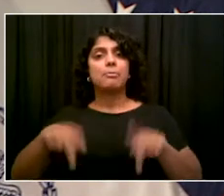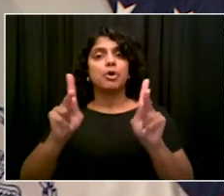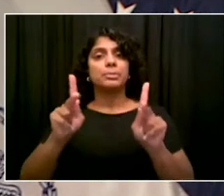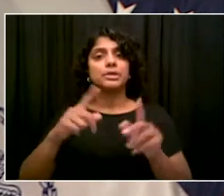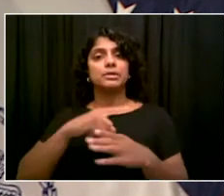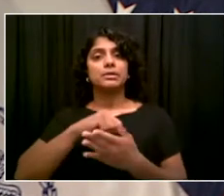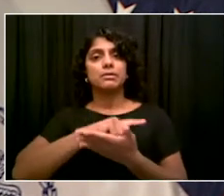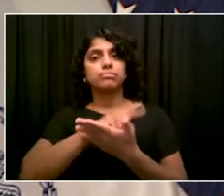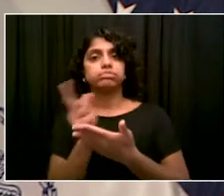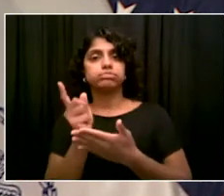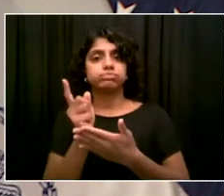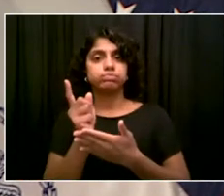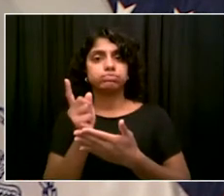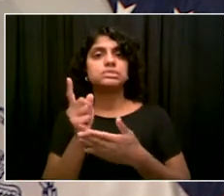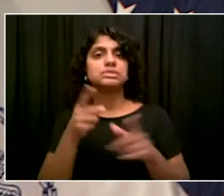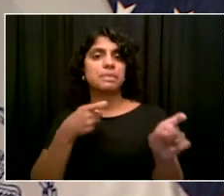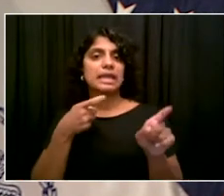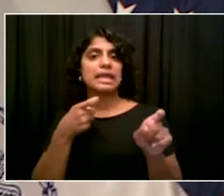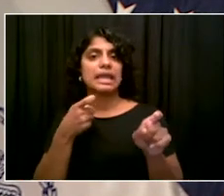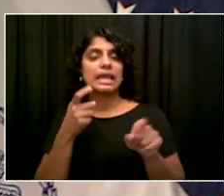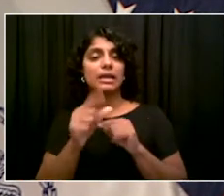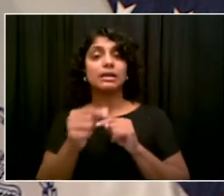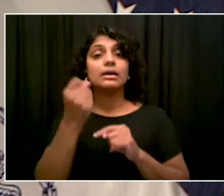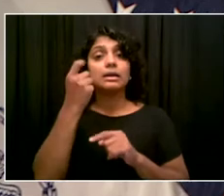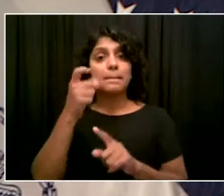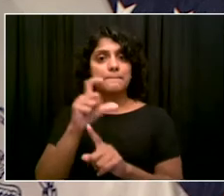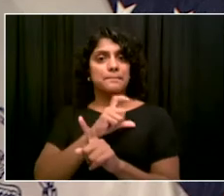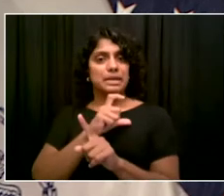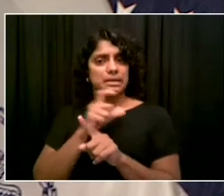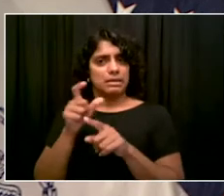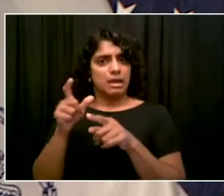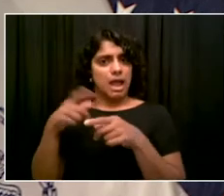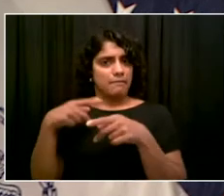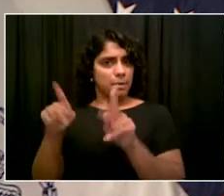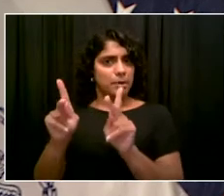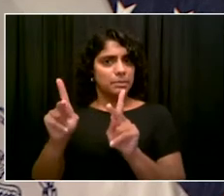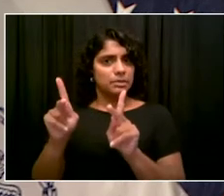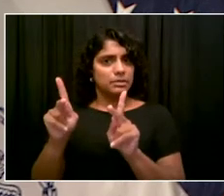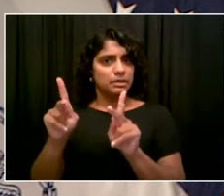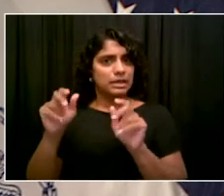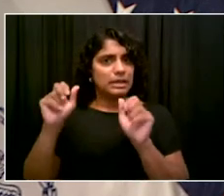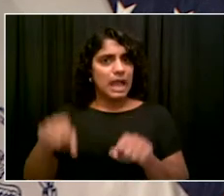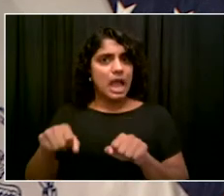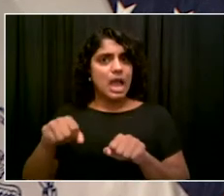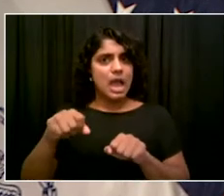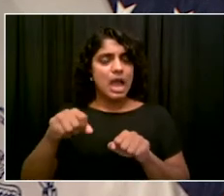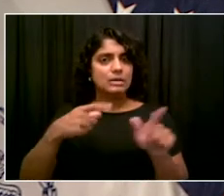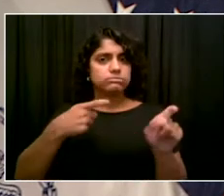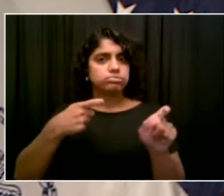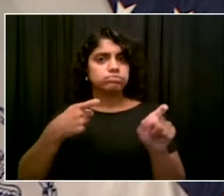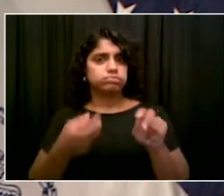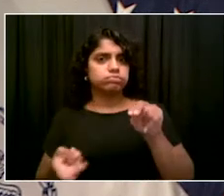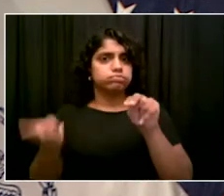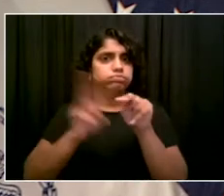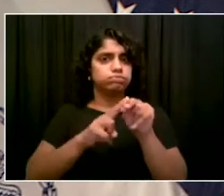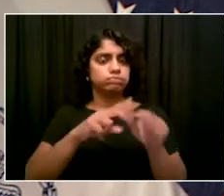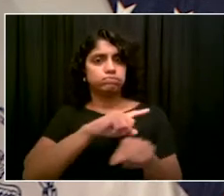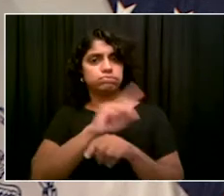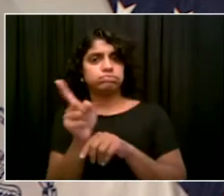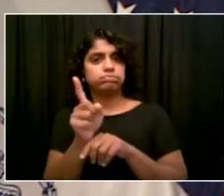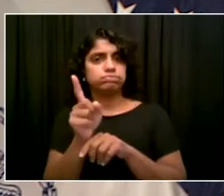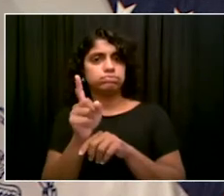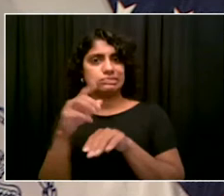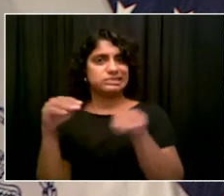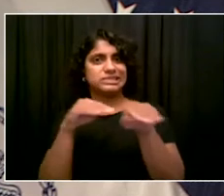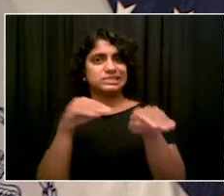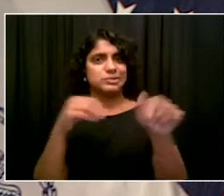much more in other parts of the country, and that comes with real problems and dangers. And I think that's why the NYPD has modified their approach over time. But we do need to get